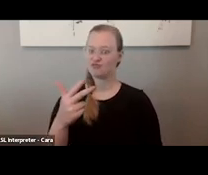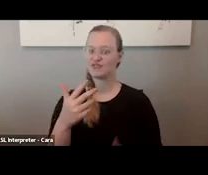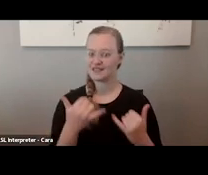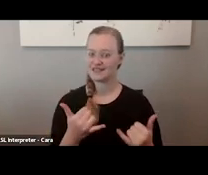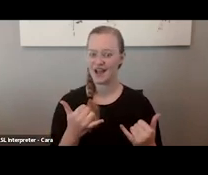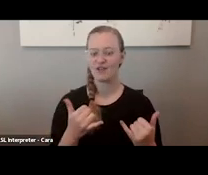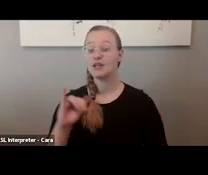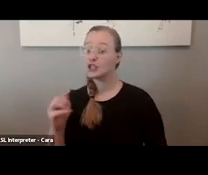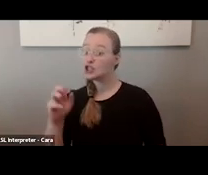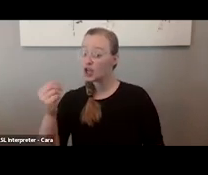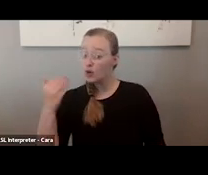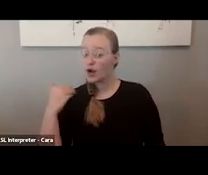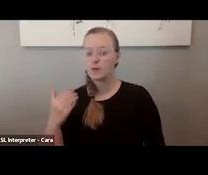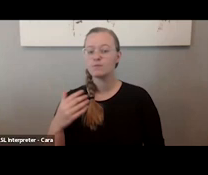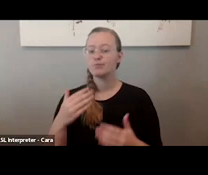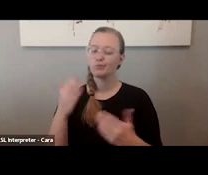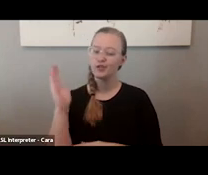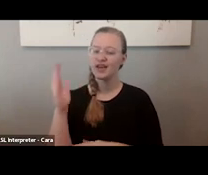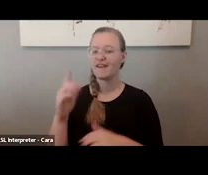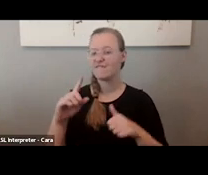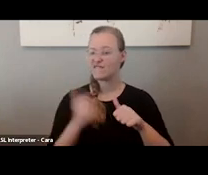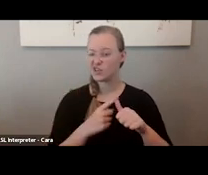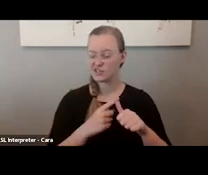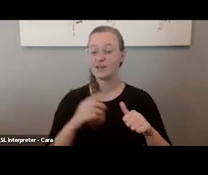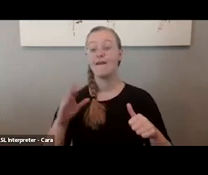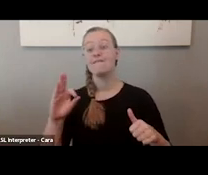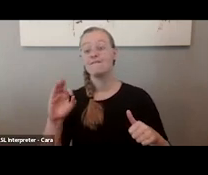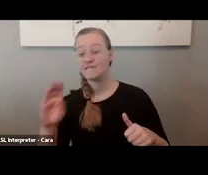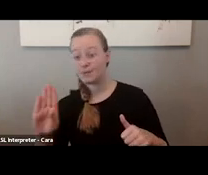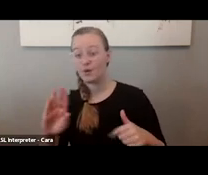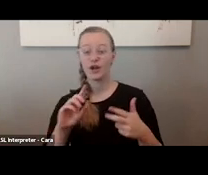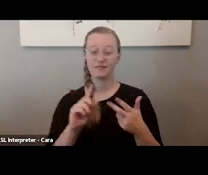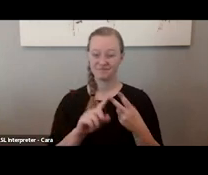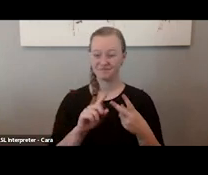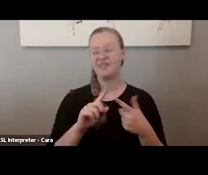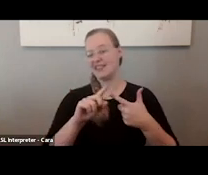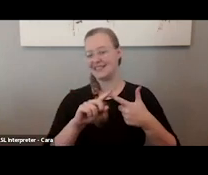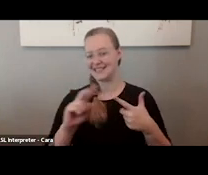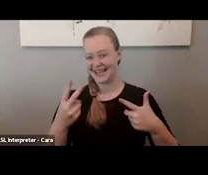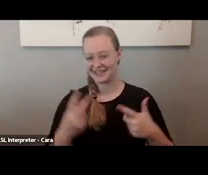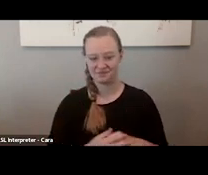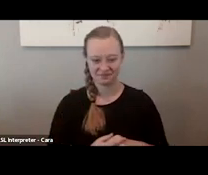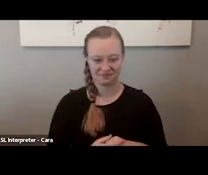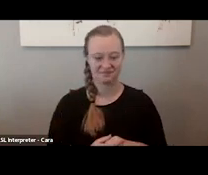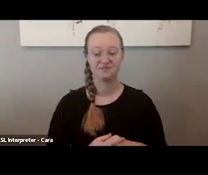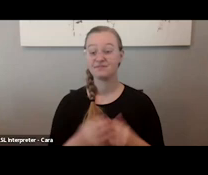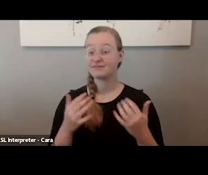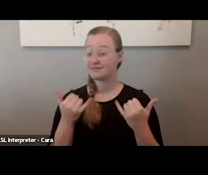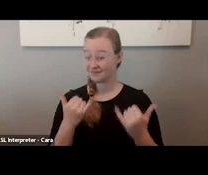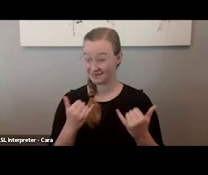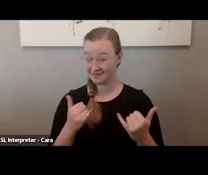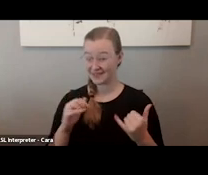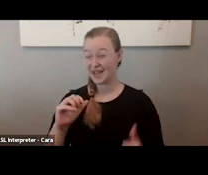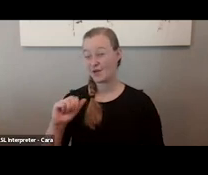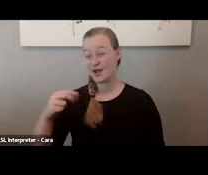we presented our ABSEE 101 webinar, and in February, we presented our Earmarks webinar. This webinar will be focused on how